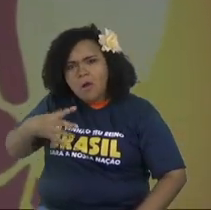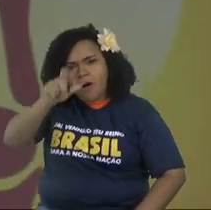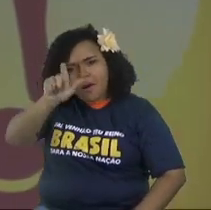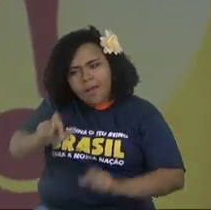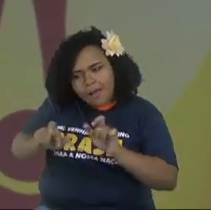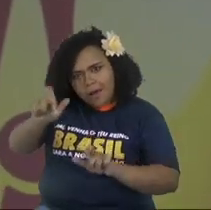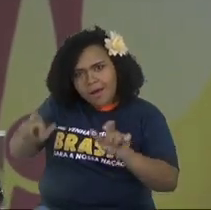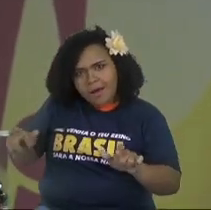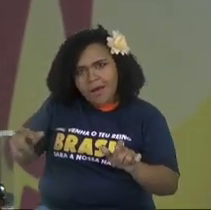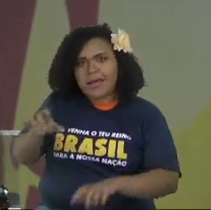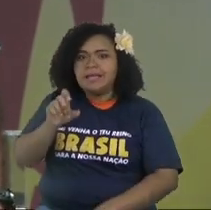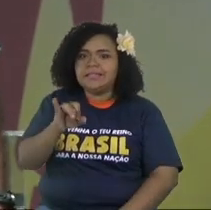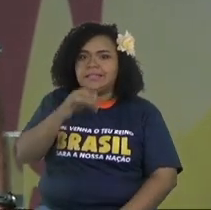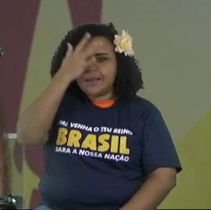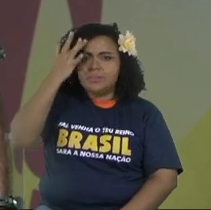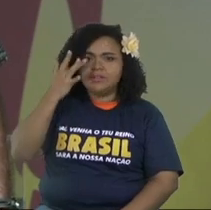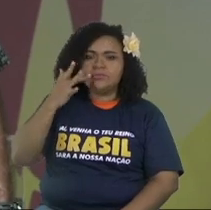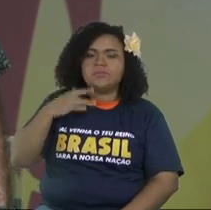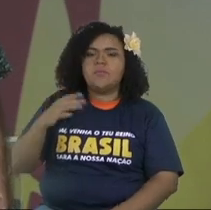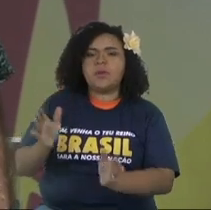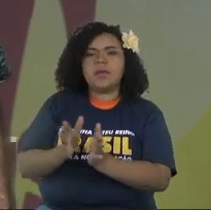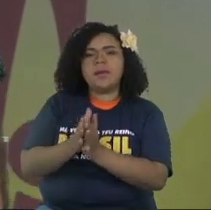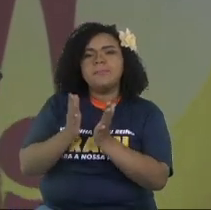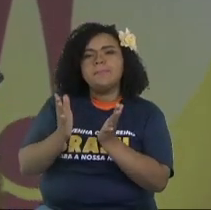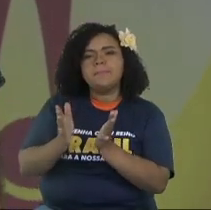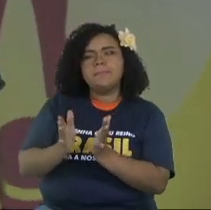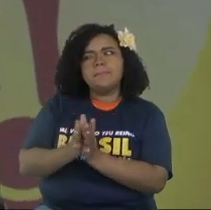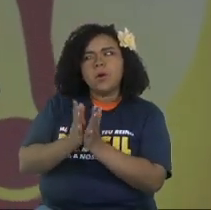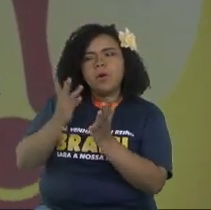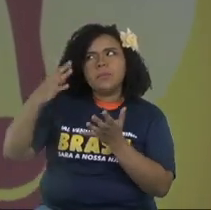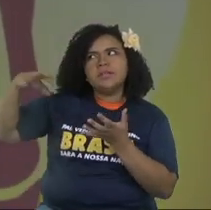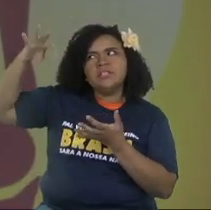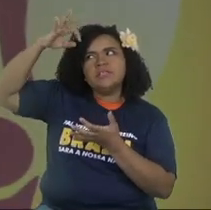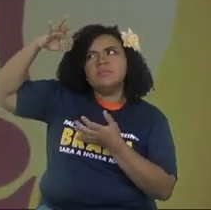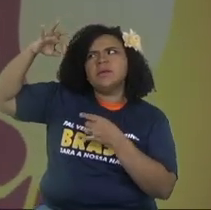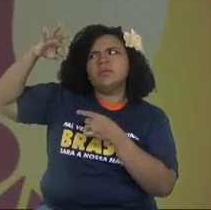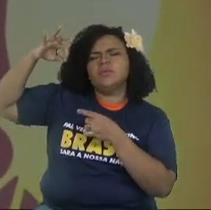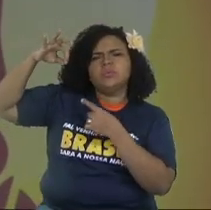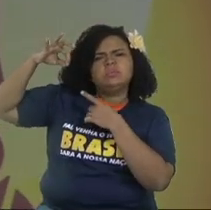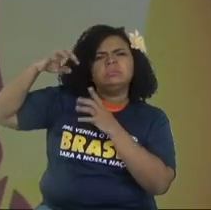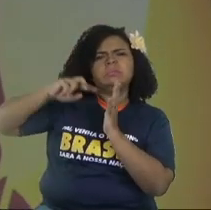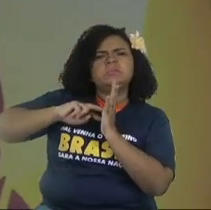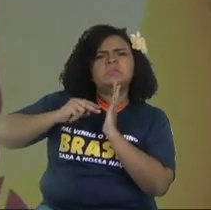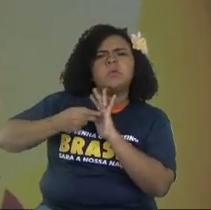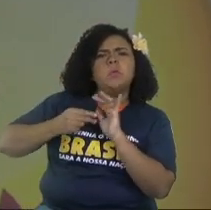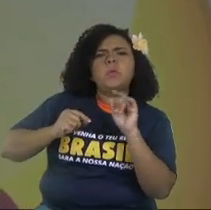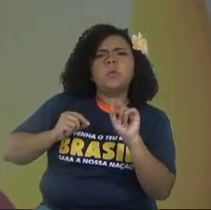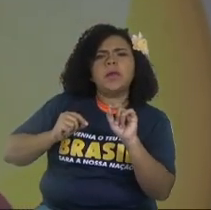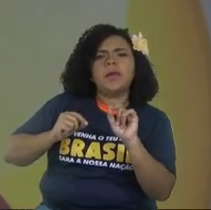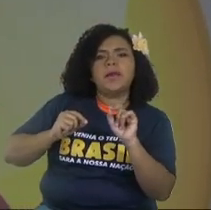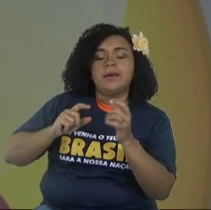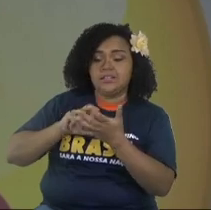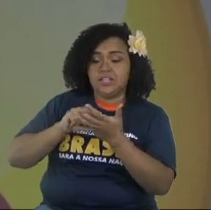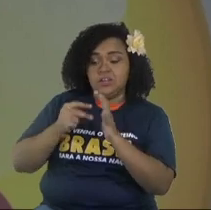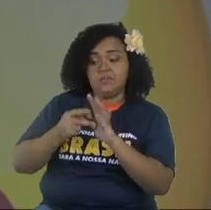poor in spirit,